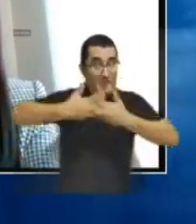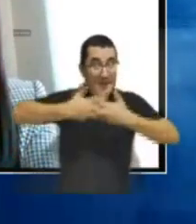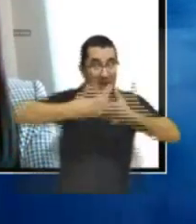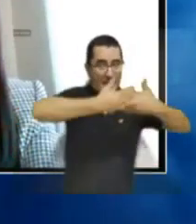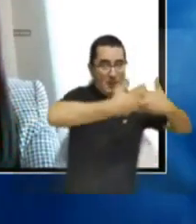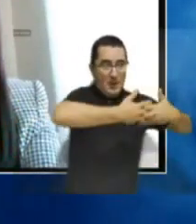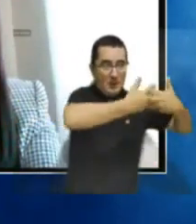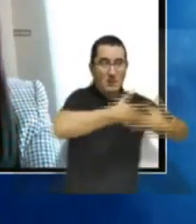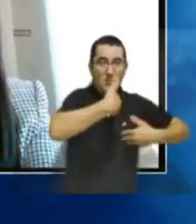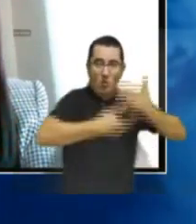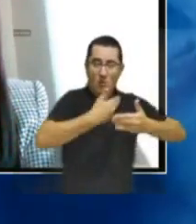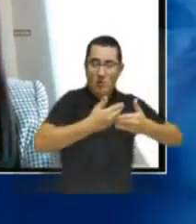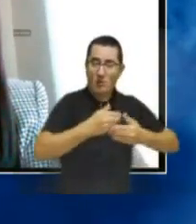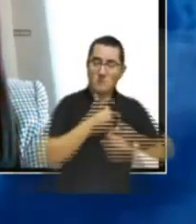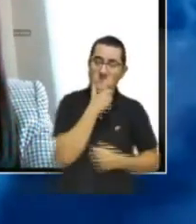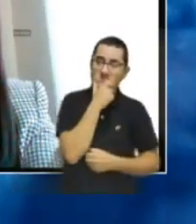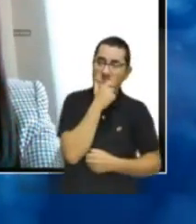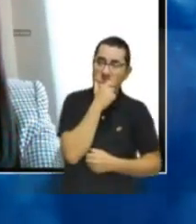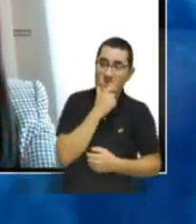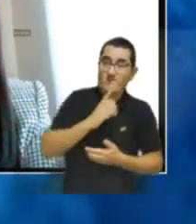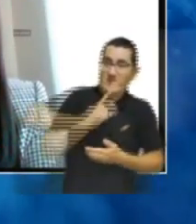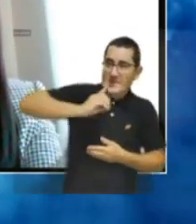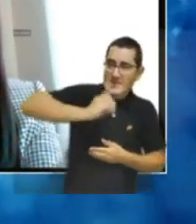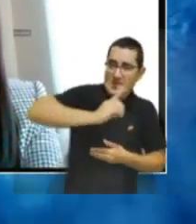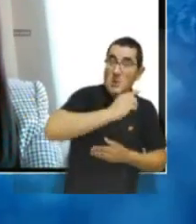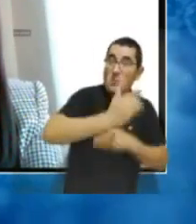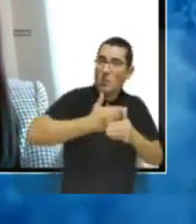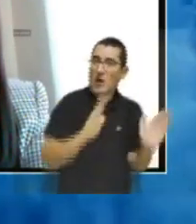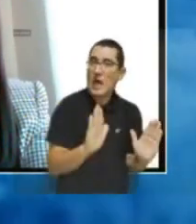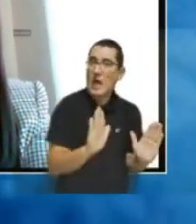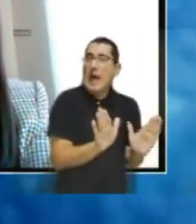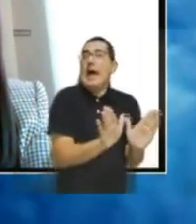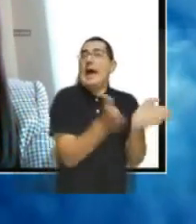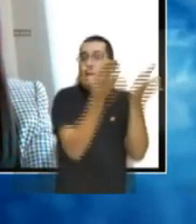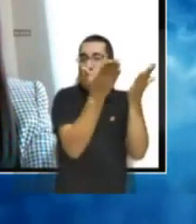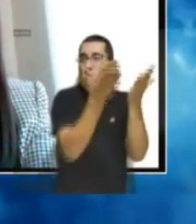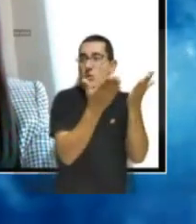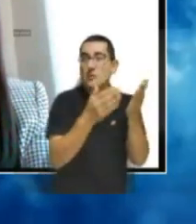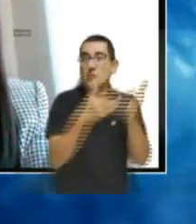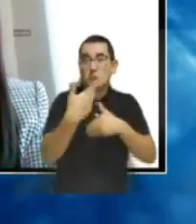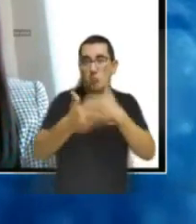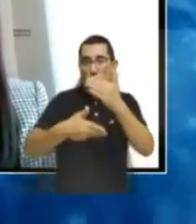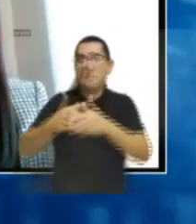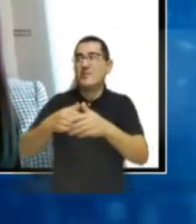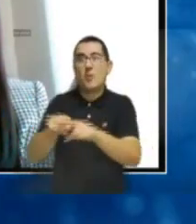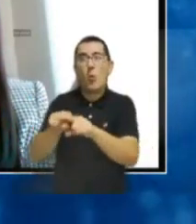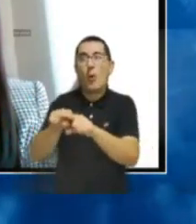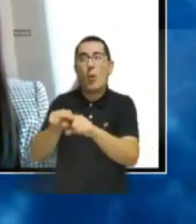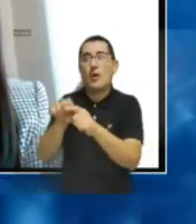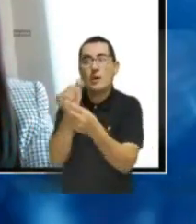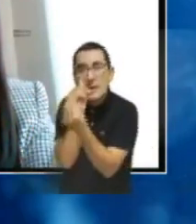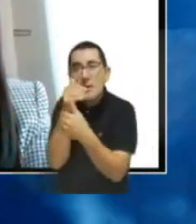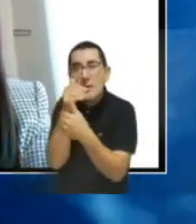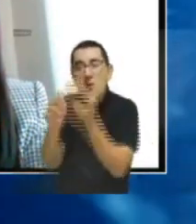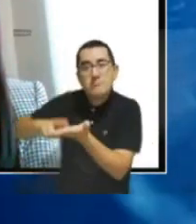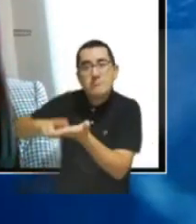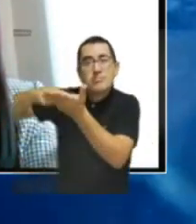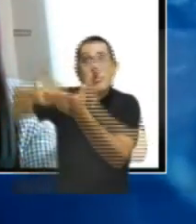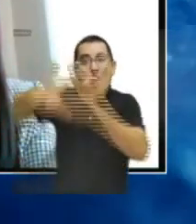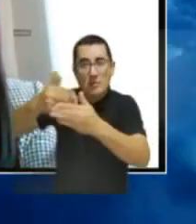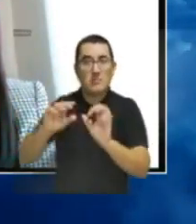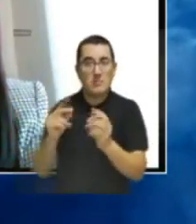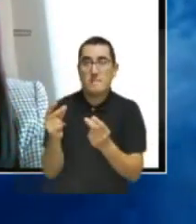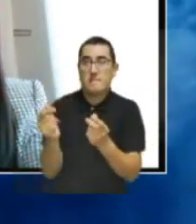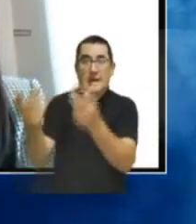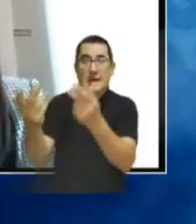And this is going to help the wireless, the wire communication, the fixed landline.